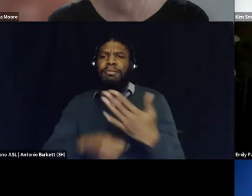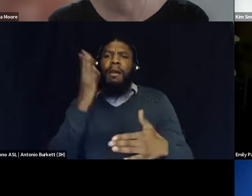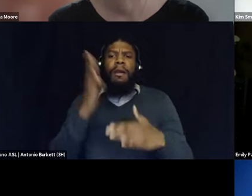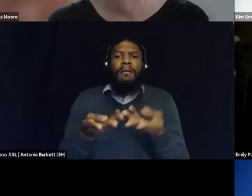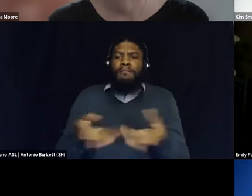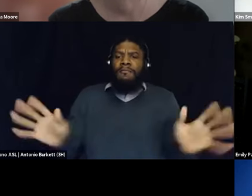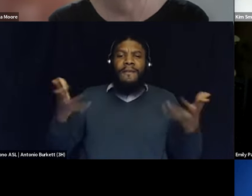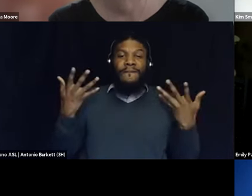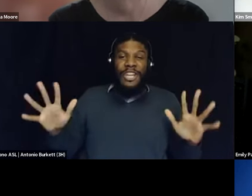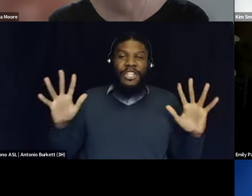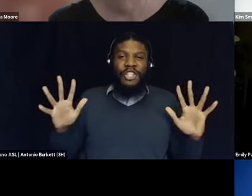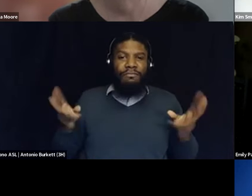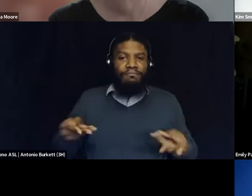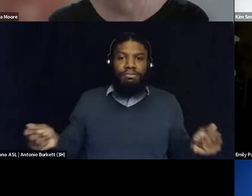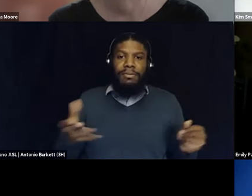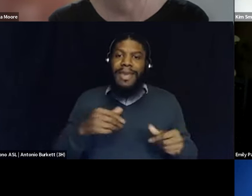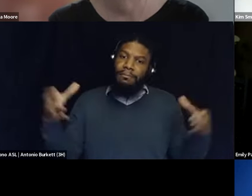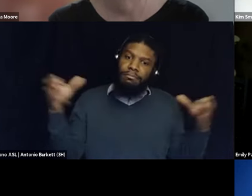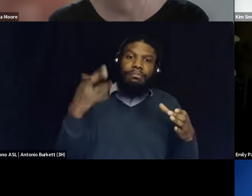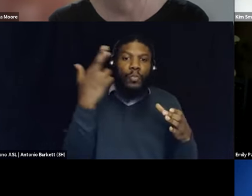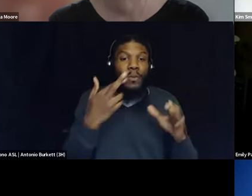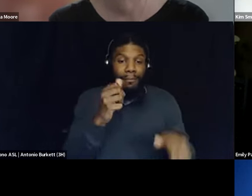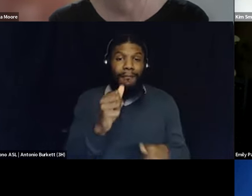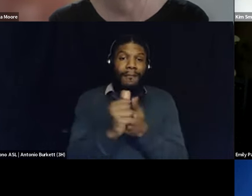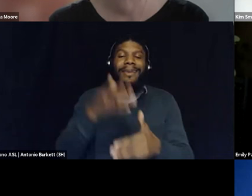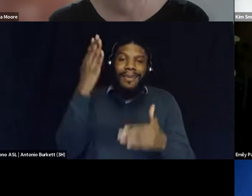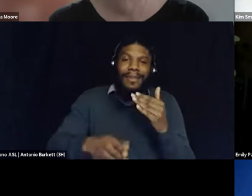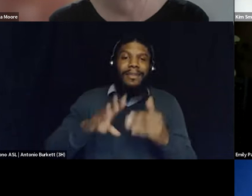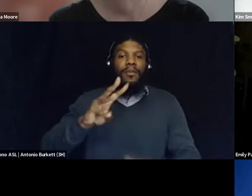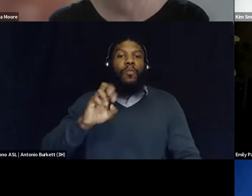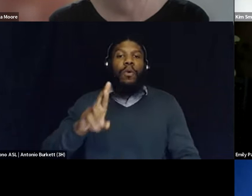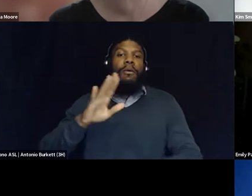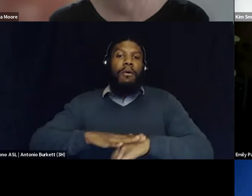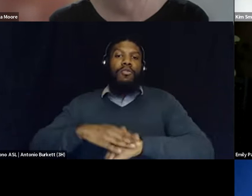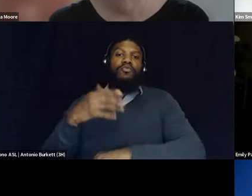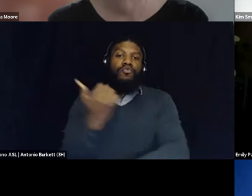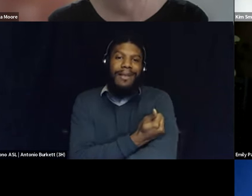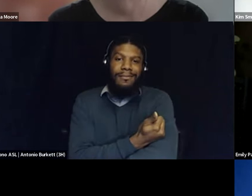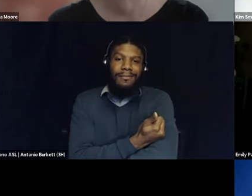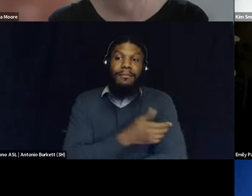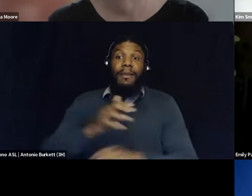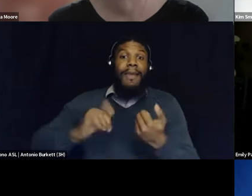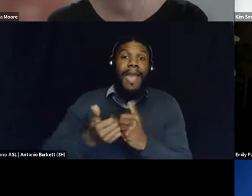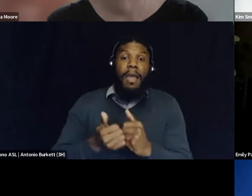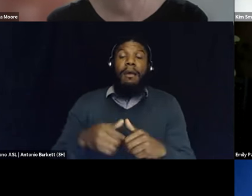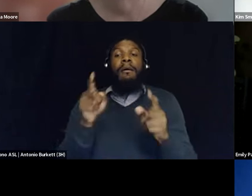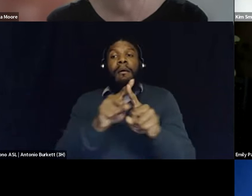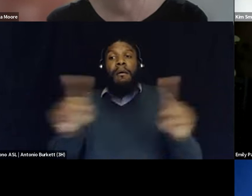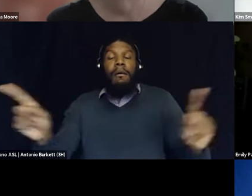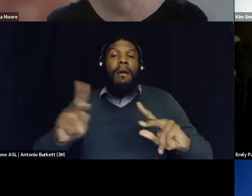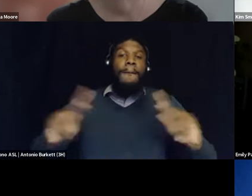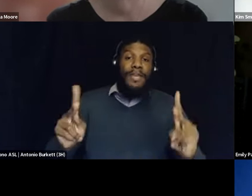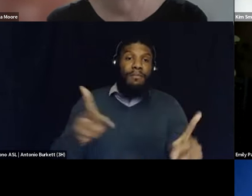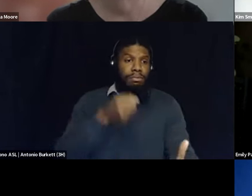today, and ending the drug war. And we really do that by uplifting the voices of those who are